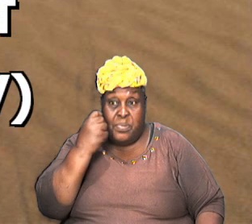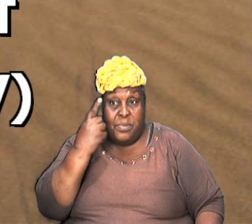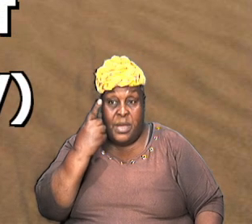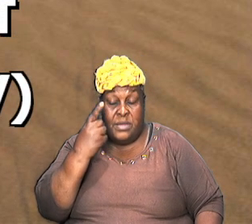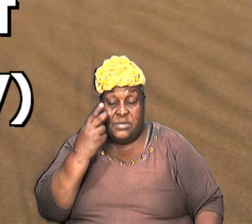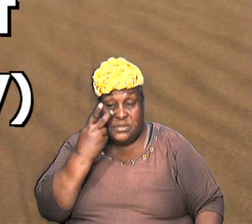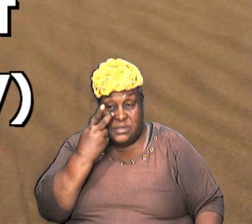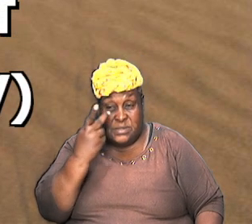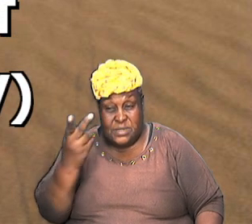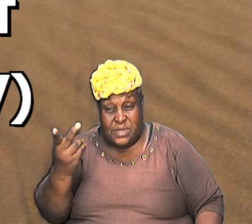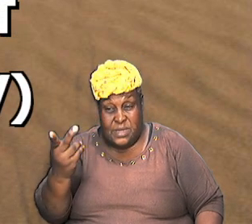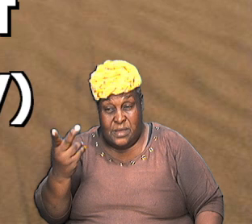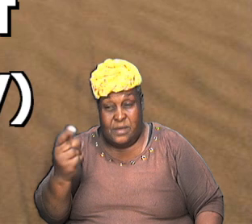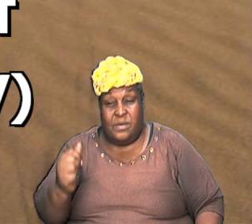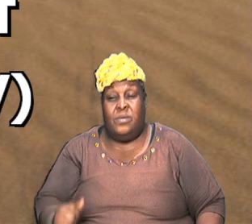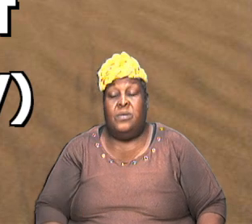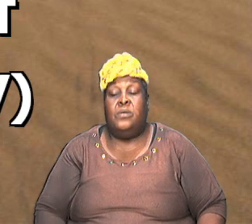see